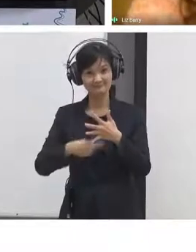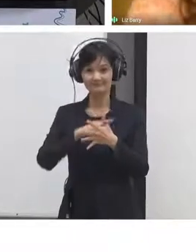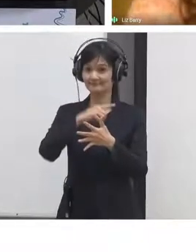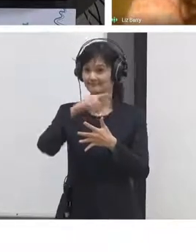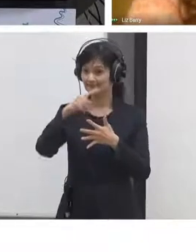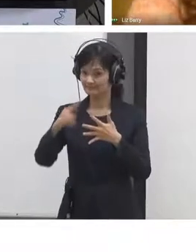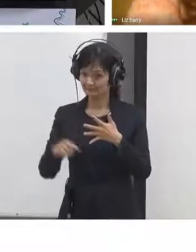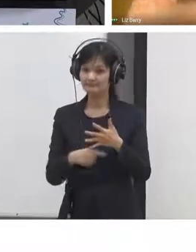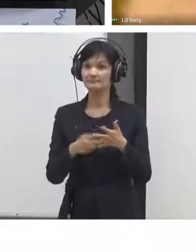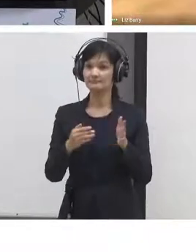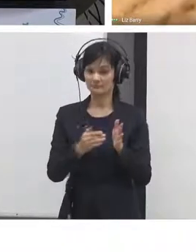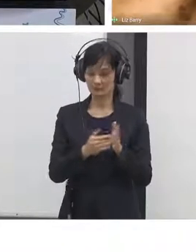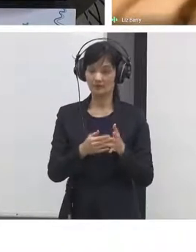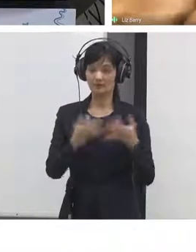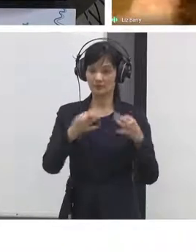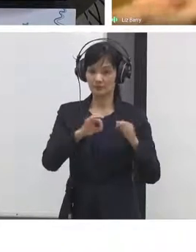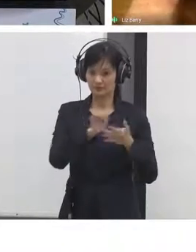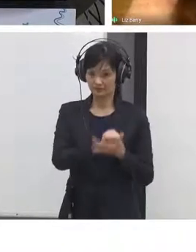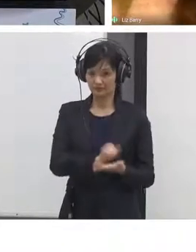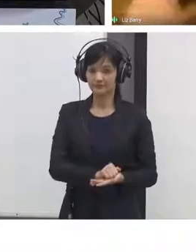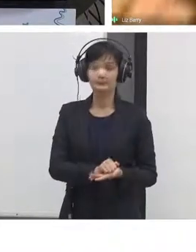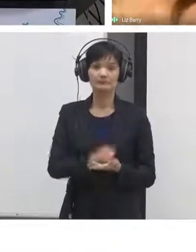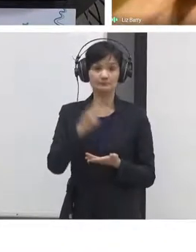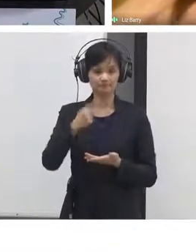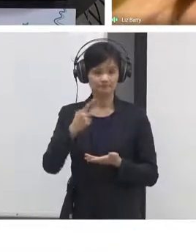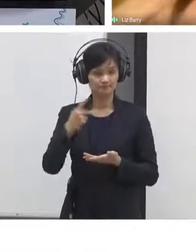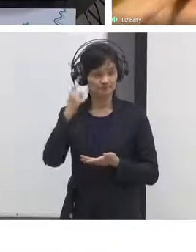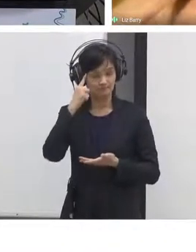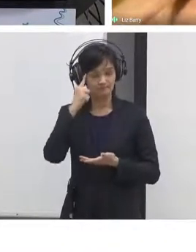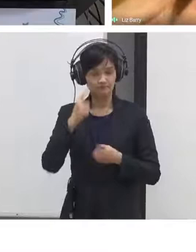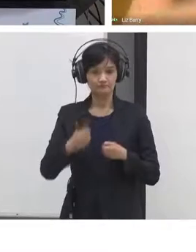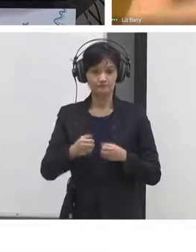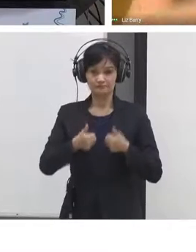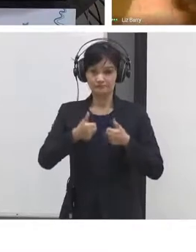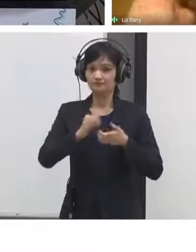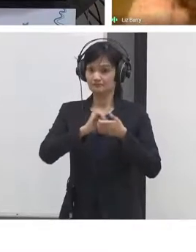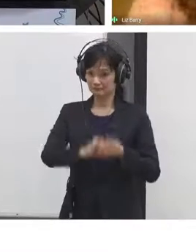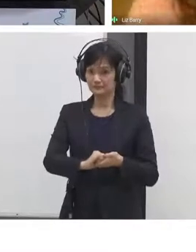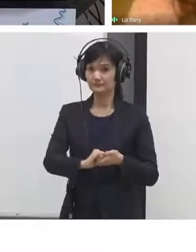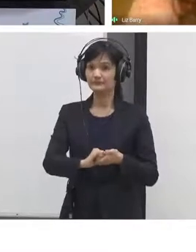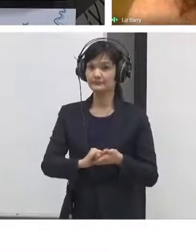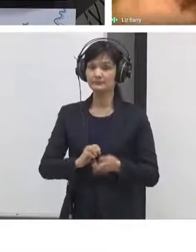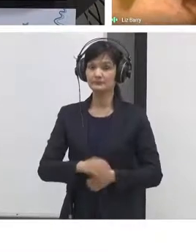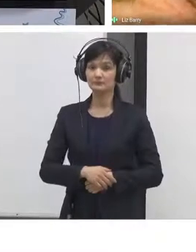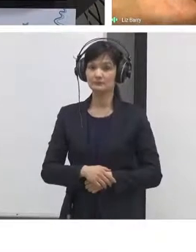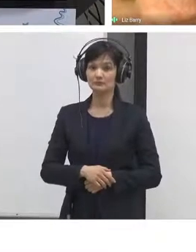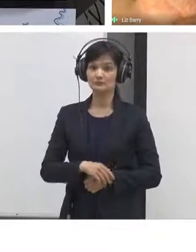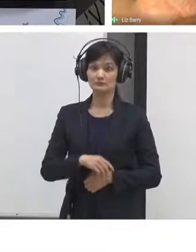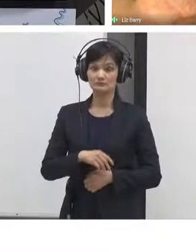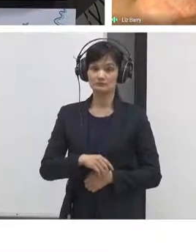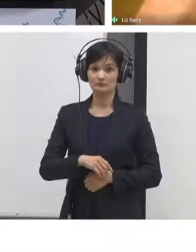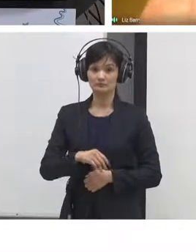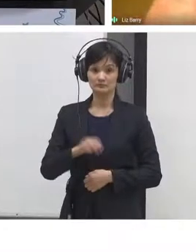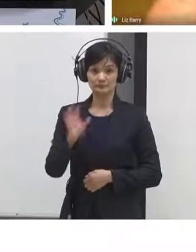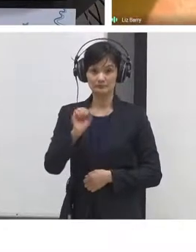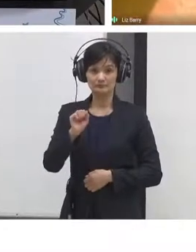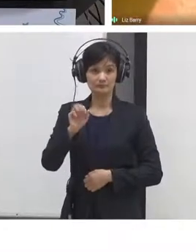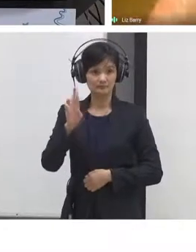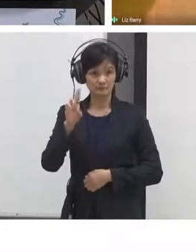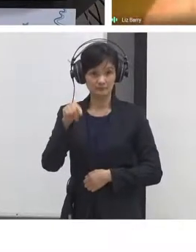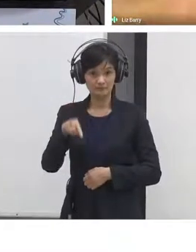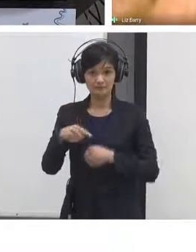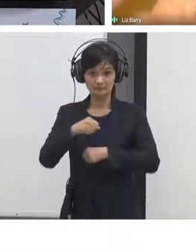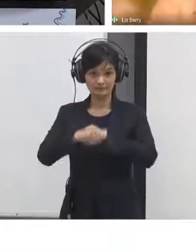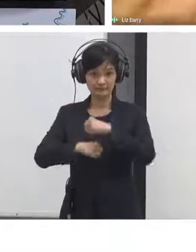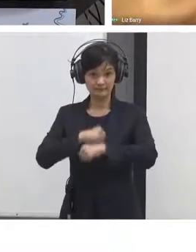means that people in a chapter of XR tend to have to spend time with each other outside of